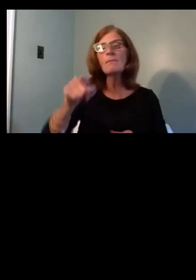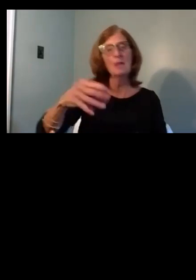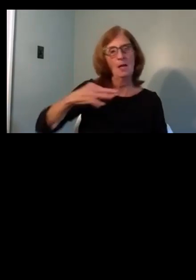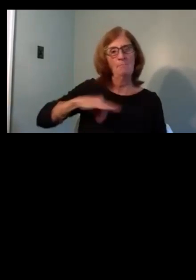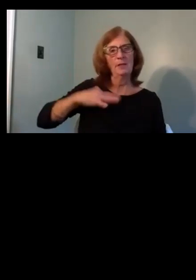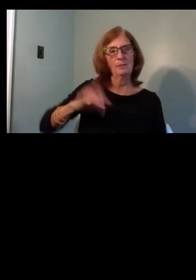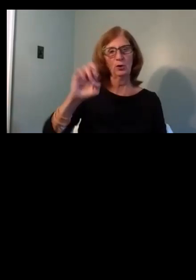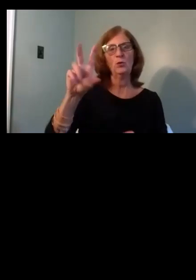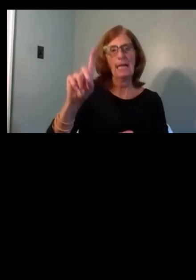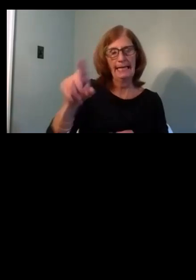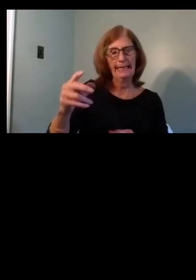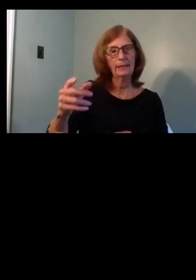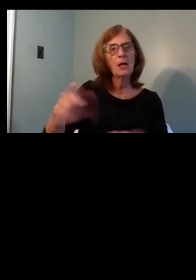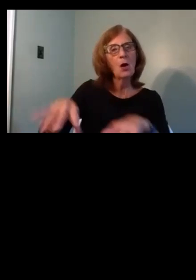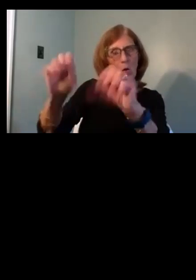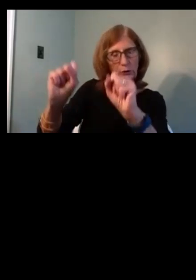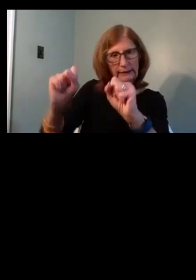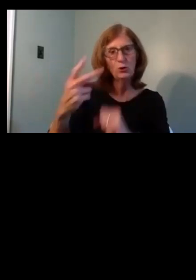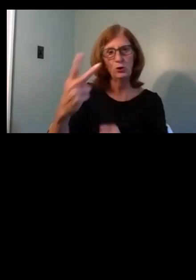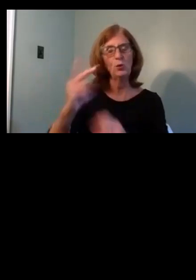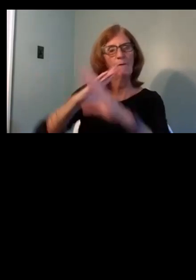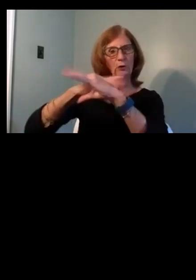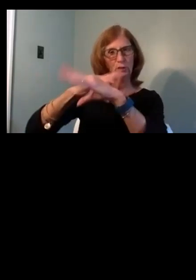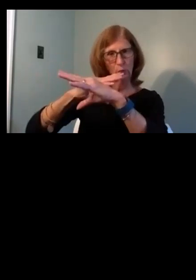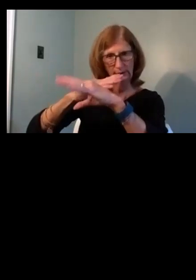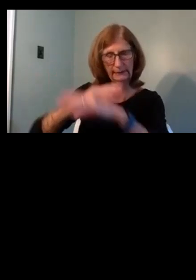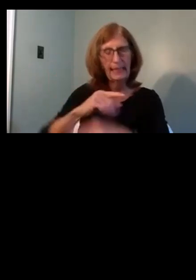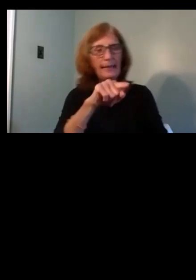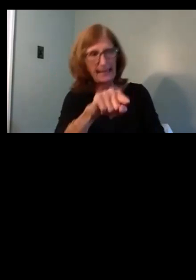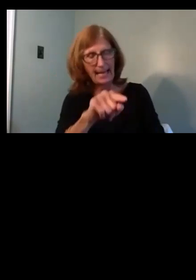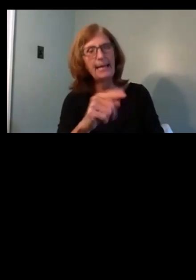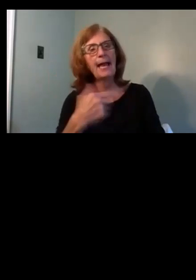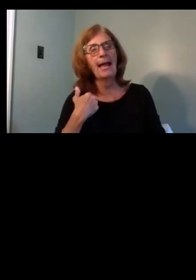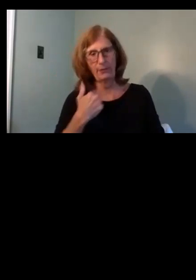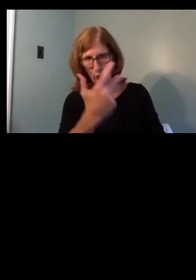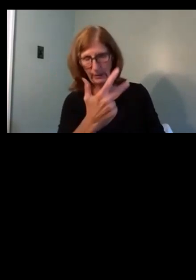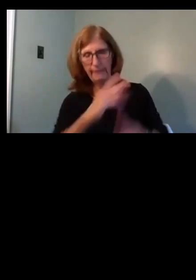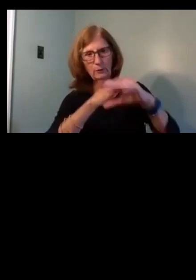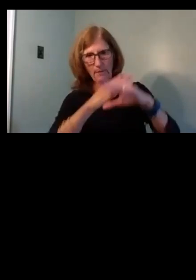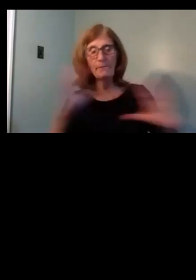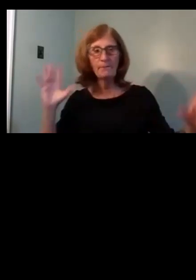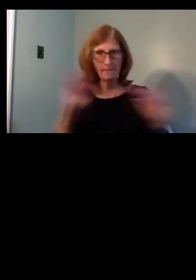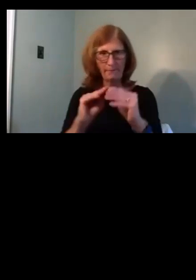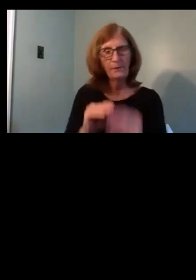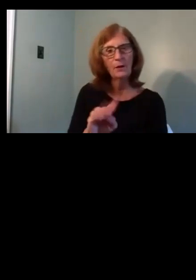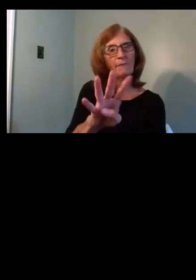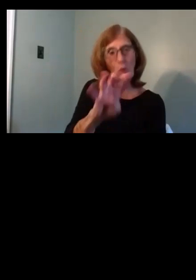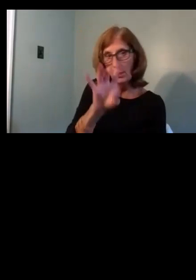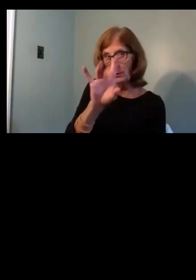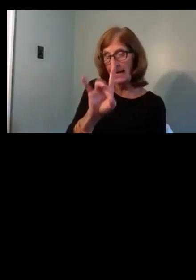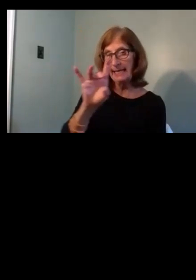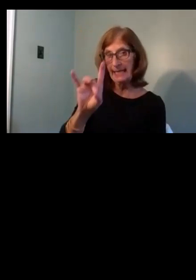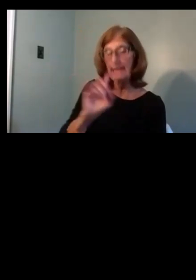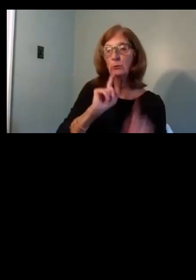virtual communities and Hilltop Alliance hosted three virtual communities in July. In total, 488 responses were